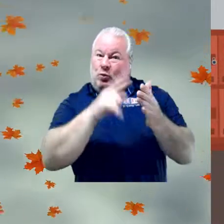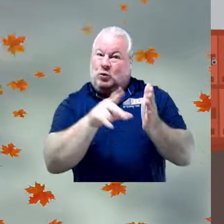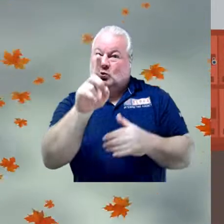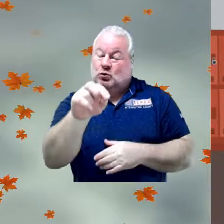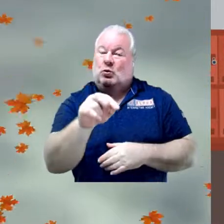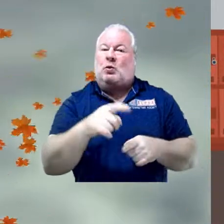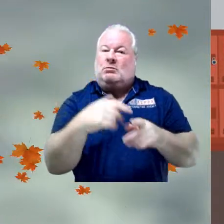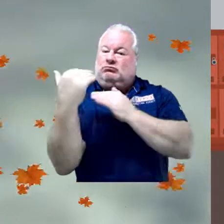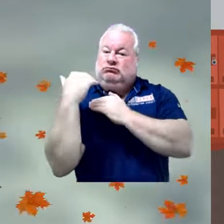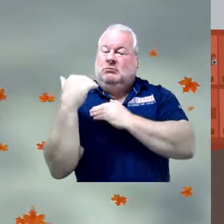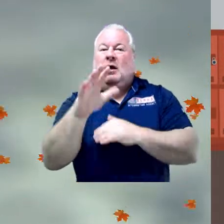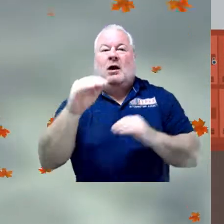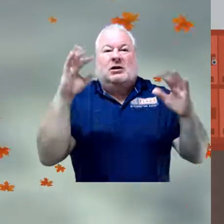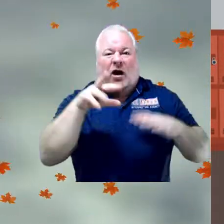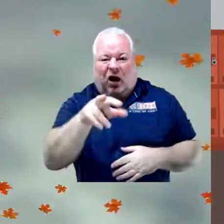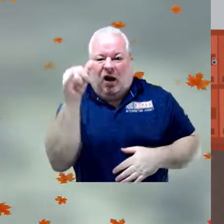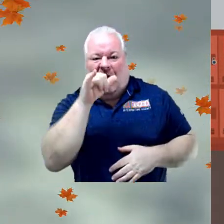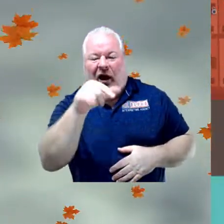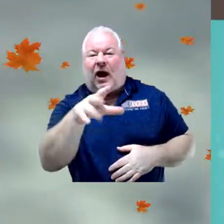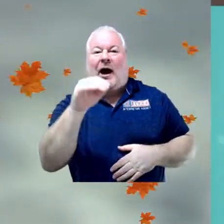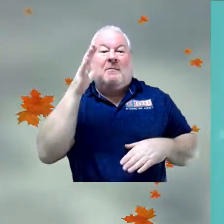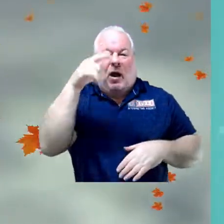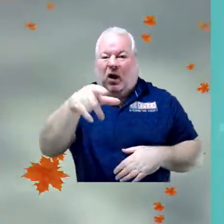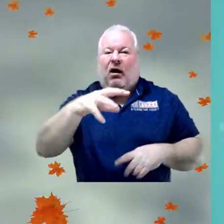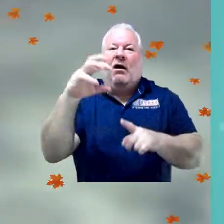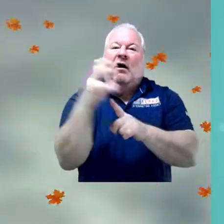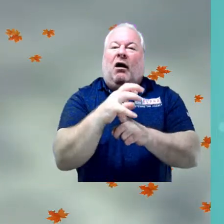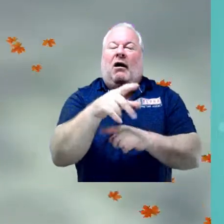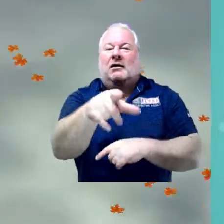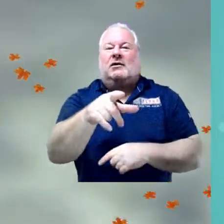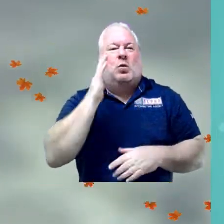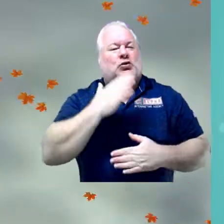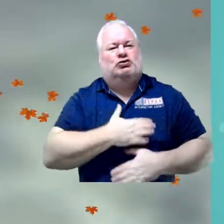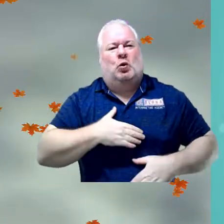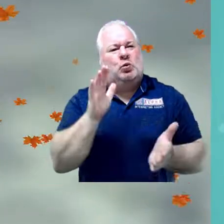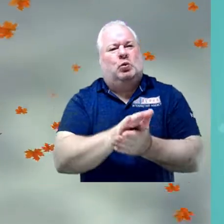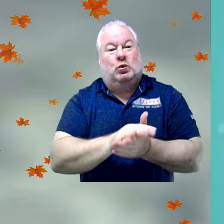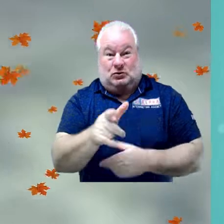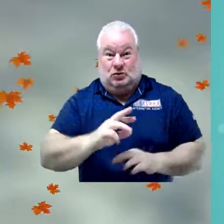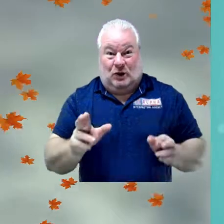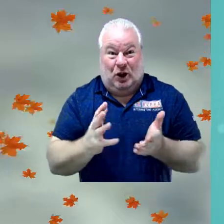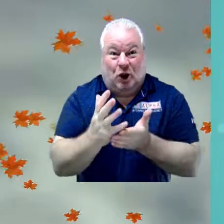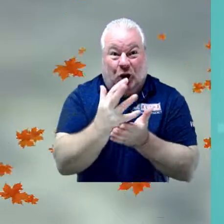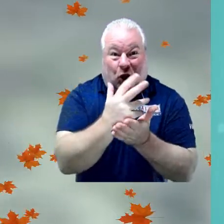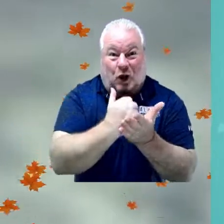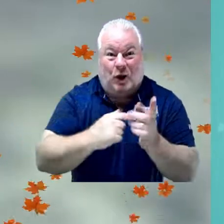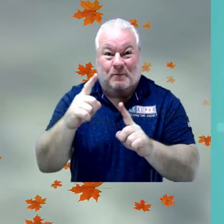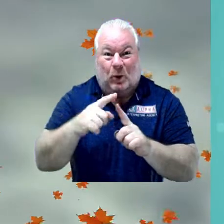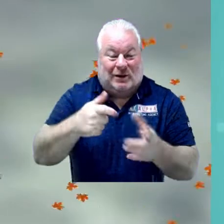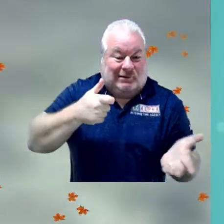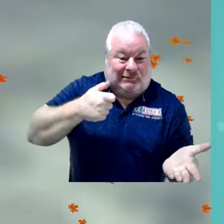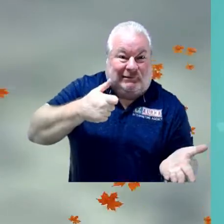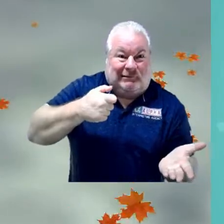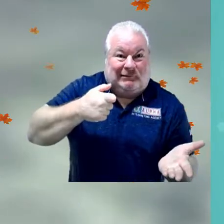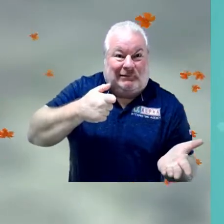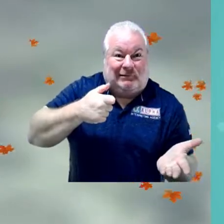learn and your teachers and parents think you're a star. Plus, you're going to enjoy school even more. Are you ready to earn some rewards?